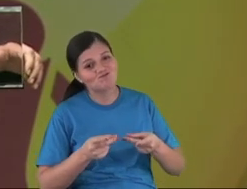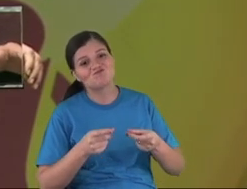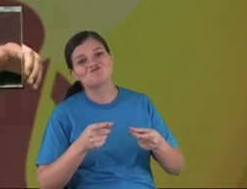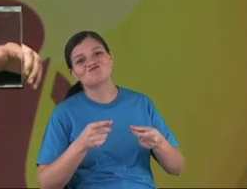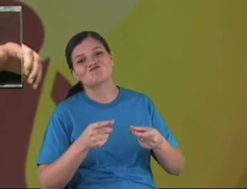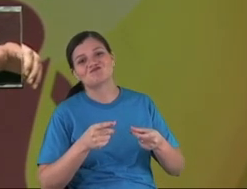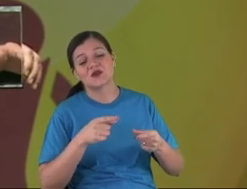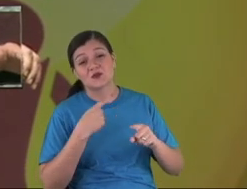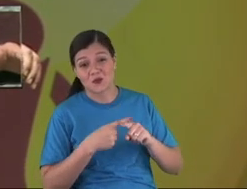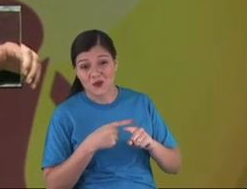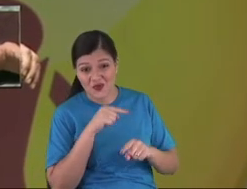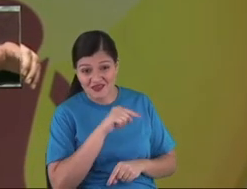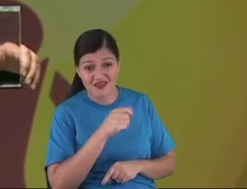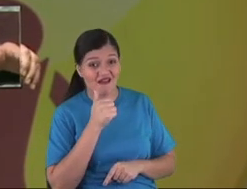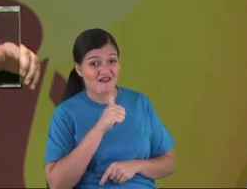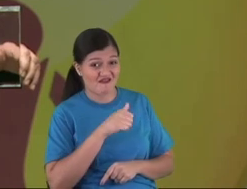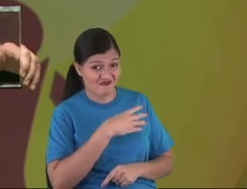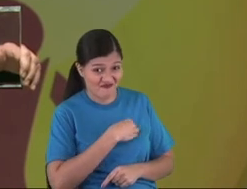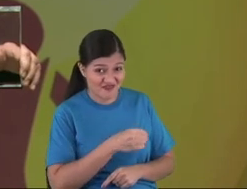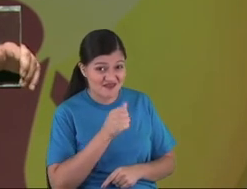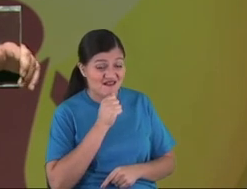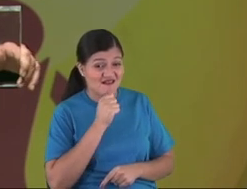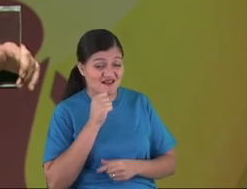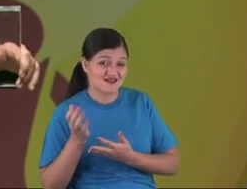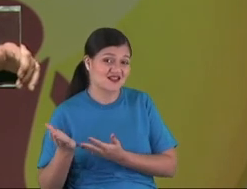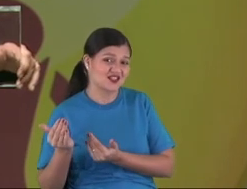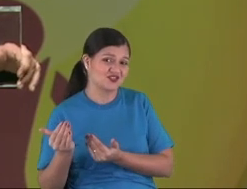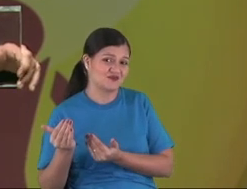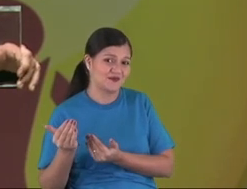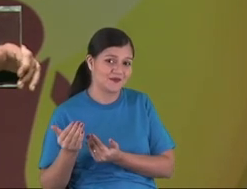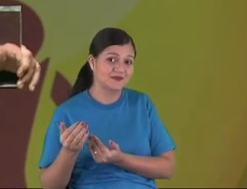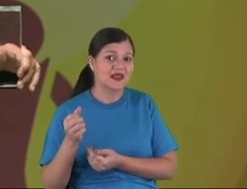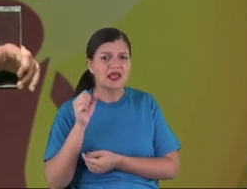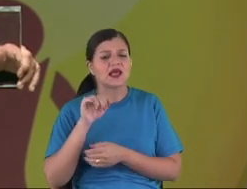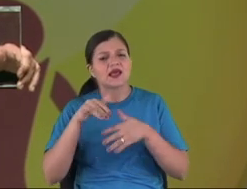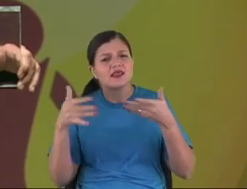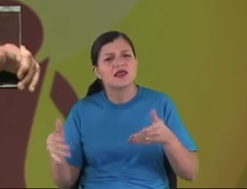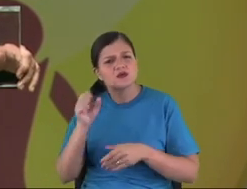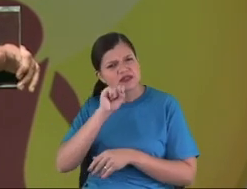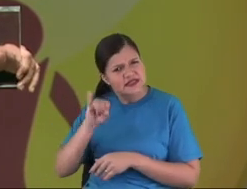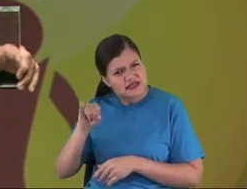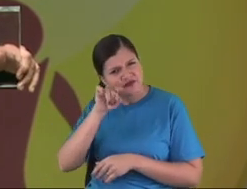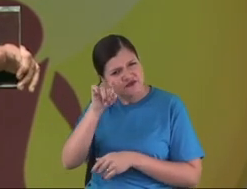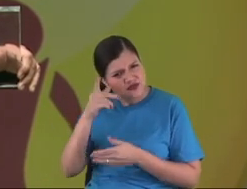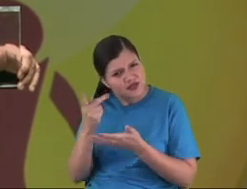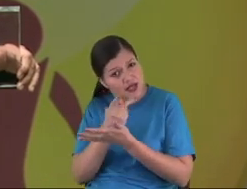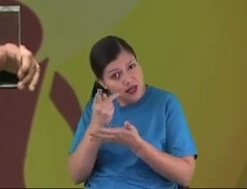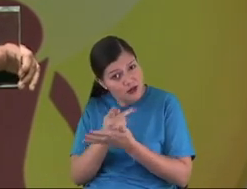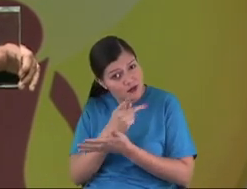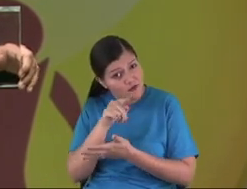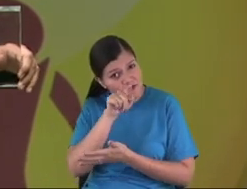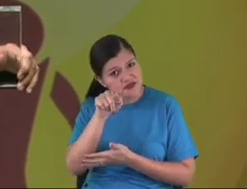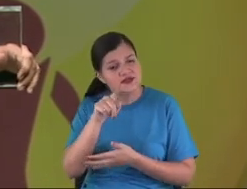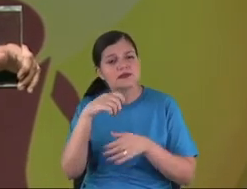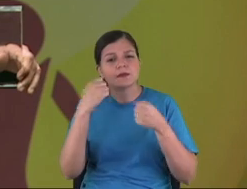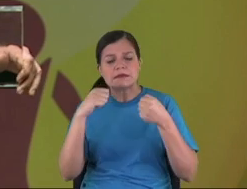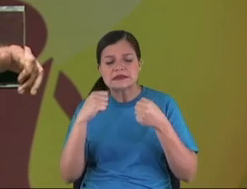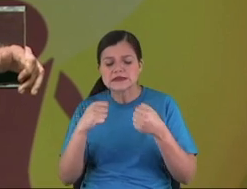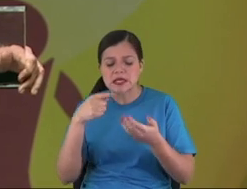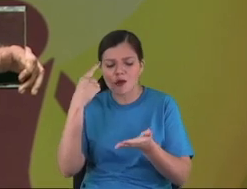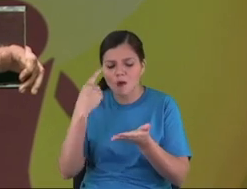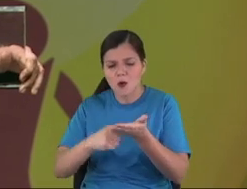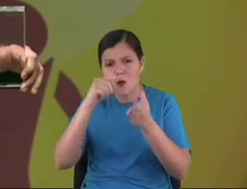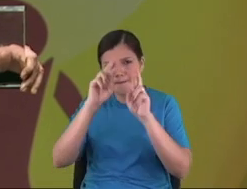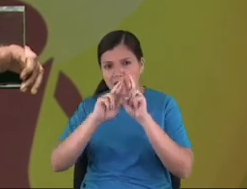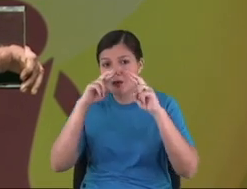is now a teenager. So, if you made some mistake, we need to make a